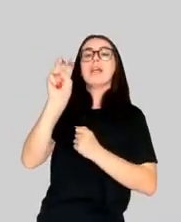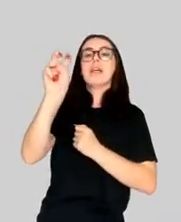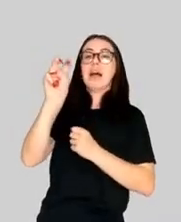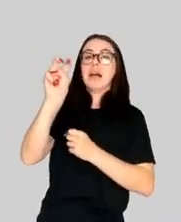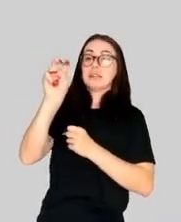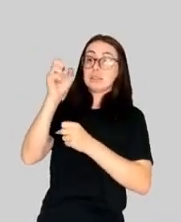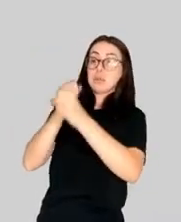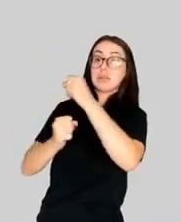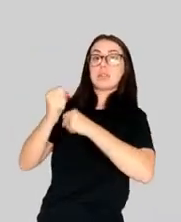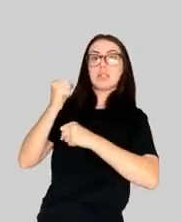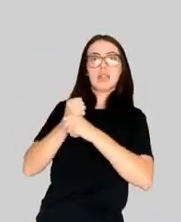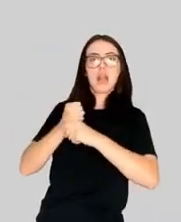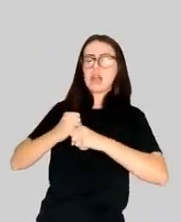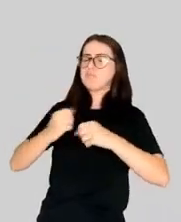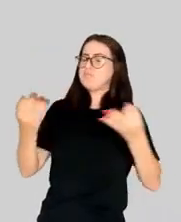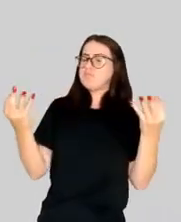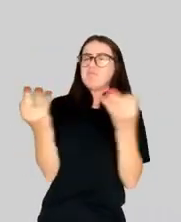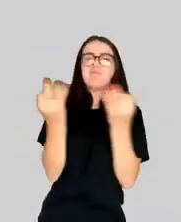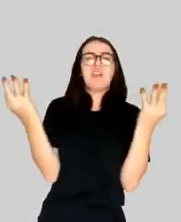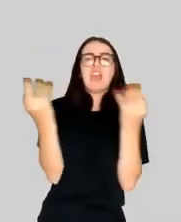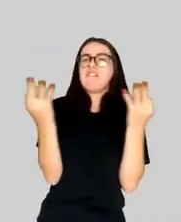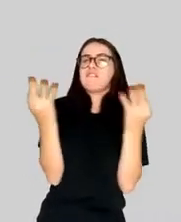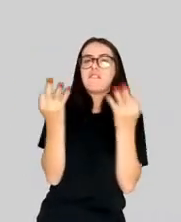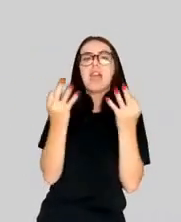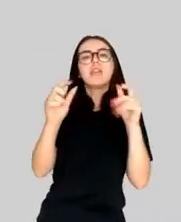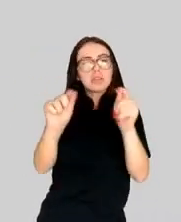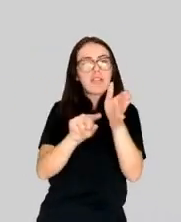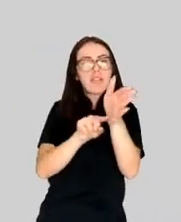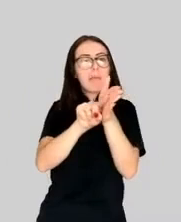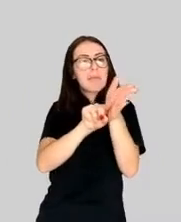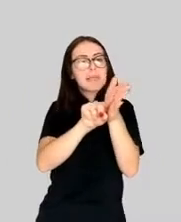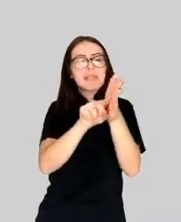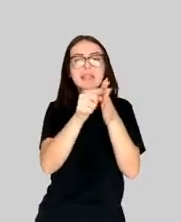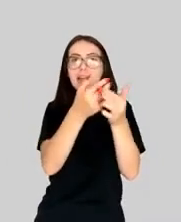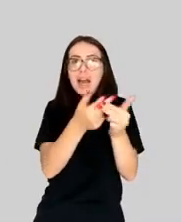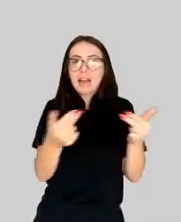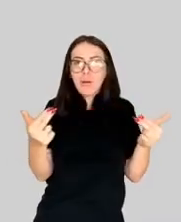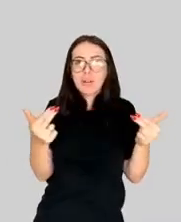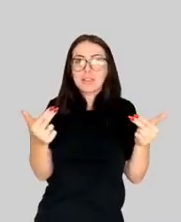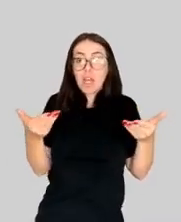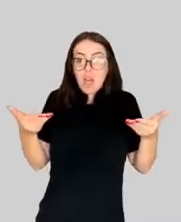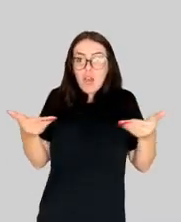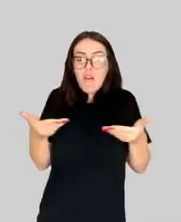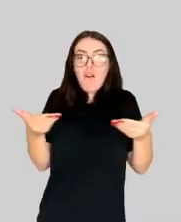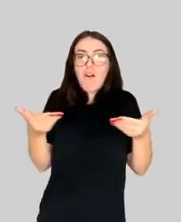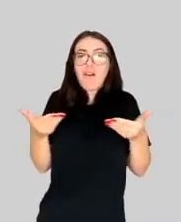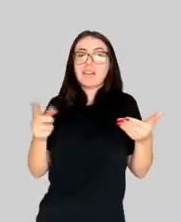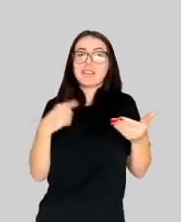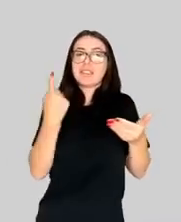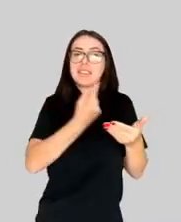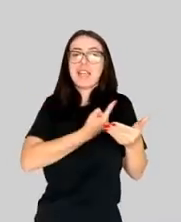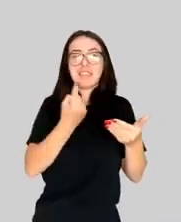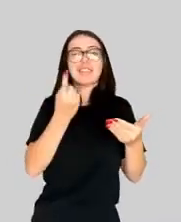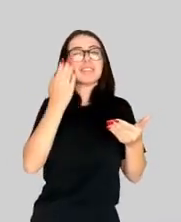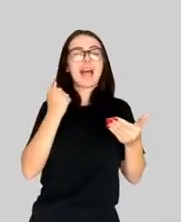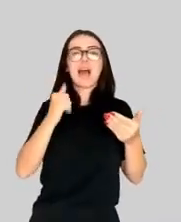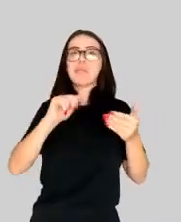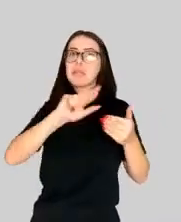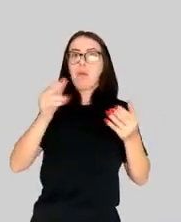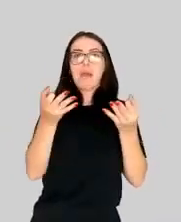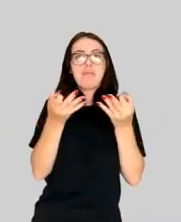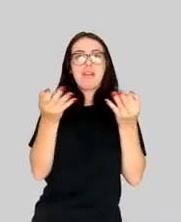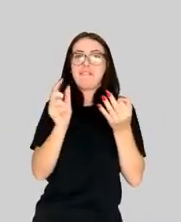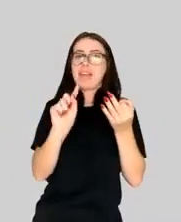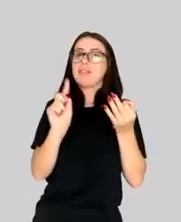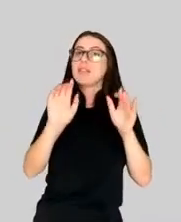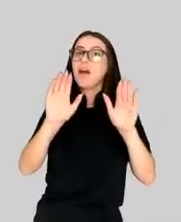you know, like the entity recognition, the results are not perfect. I would say computer transcription is very usable